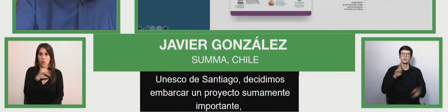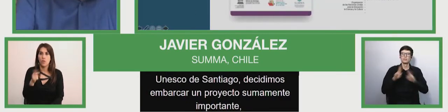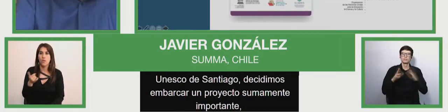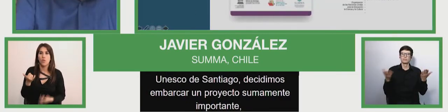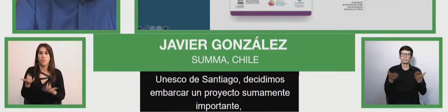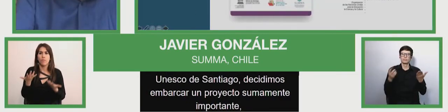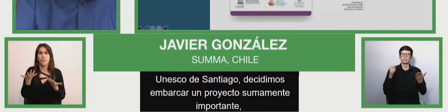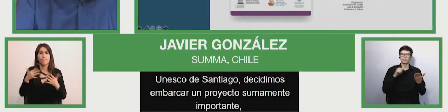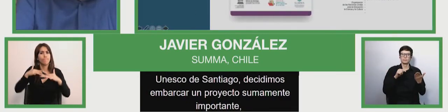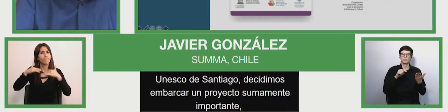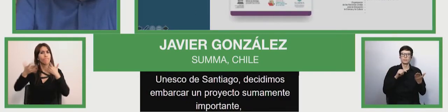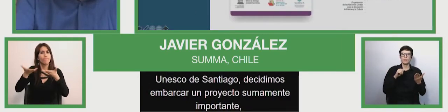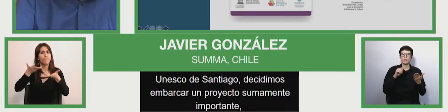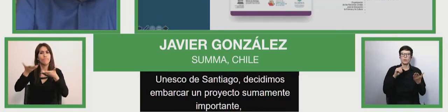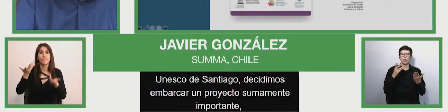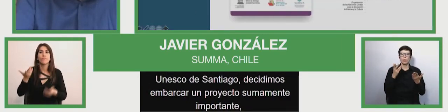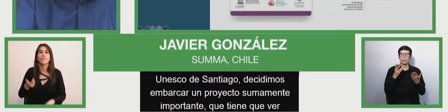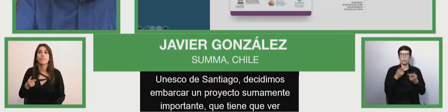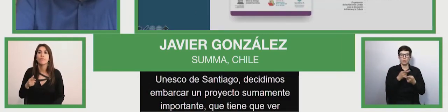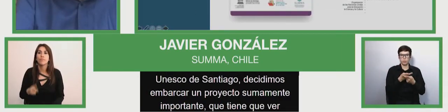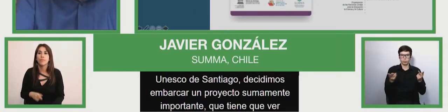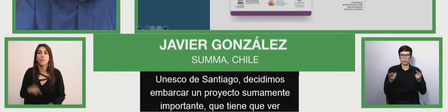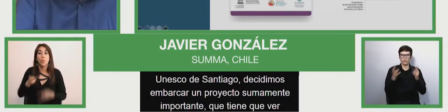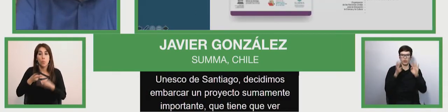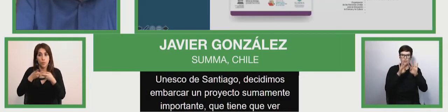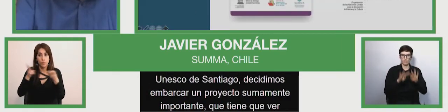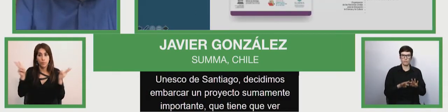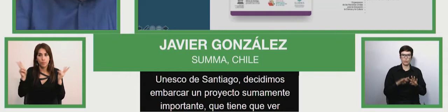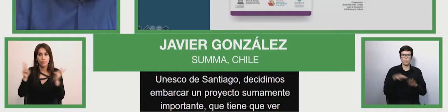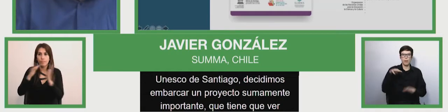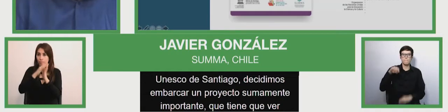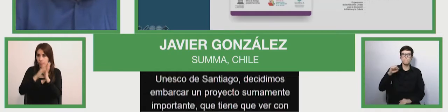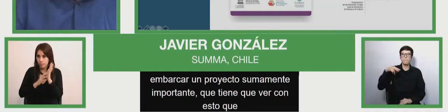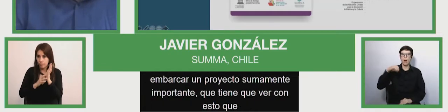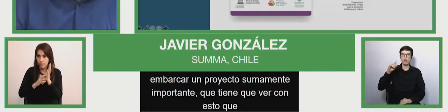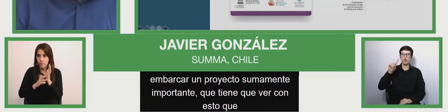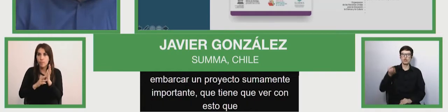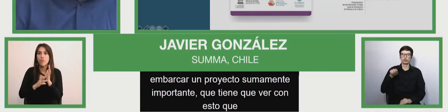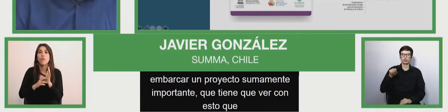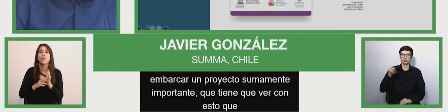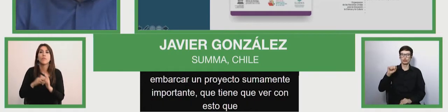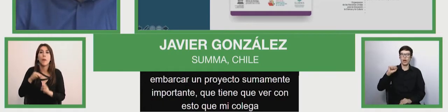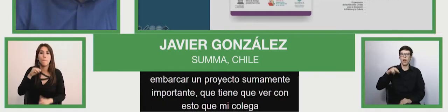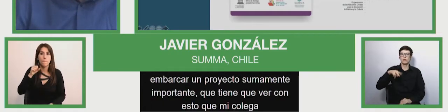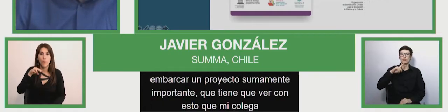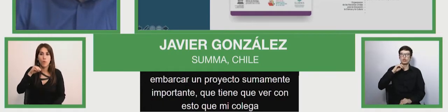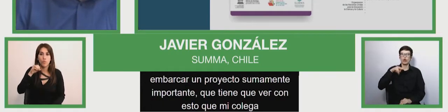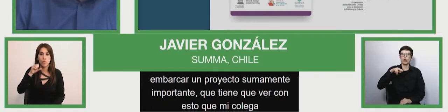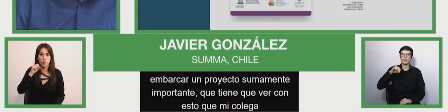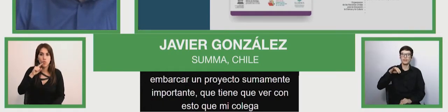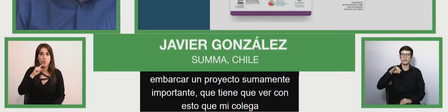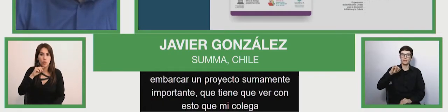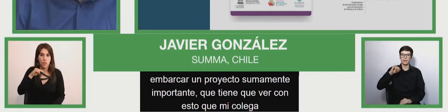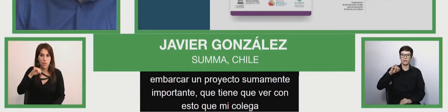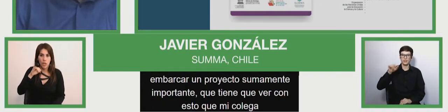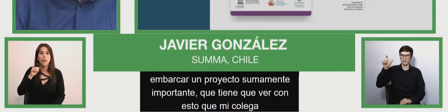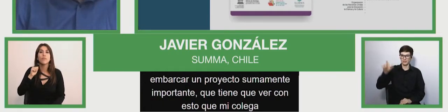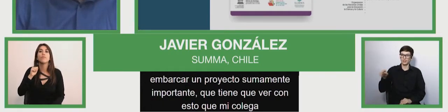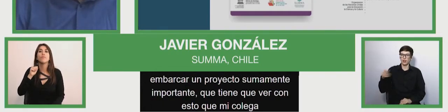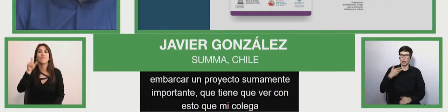report that my colleague Manos Antonini refers to earlier, has been a collaborative work,